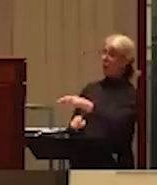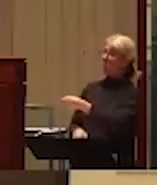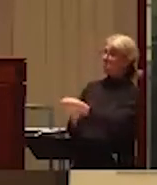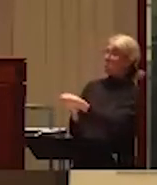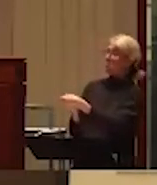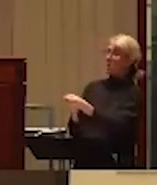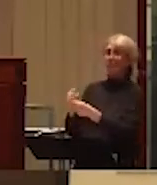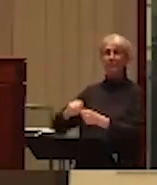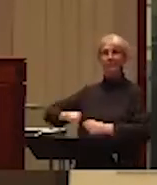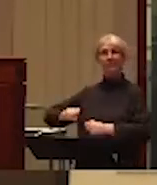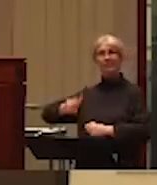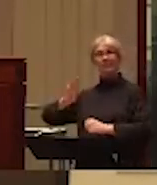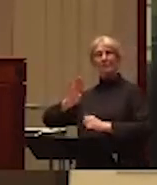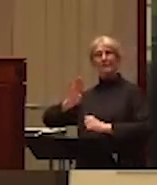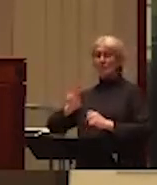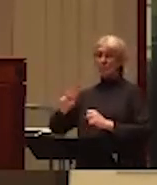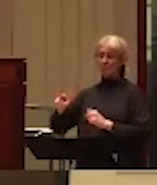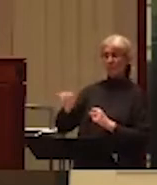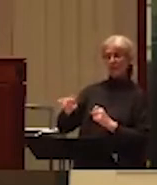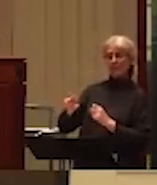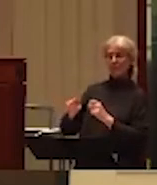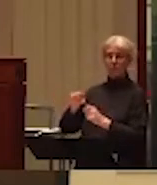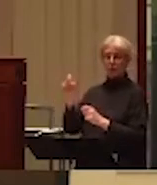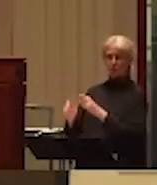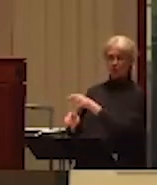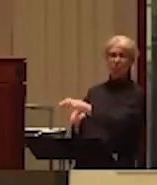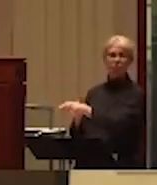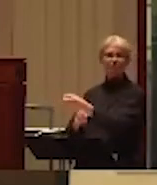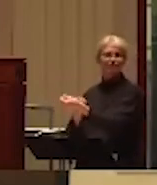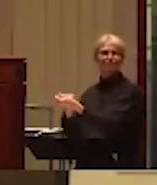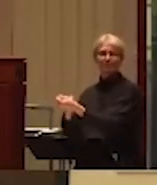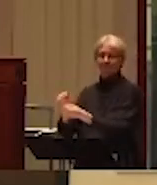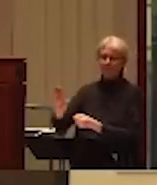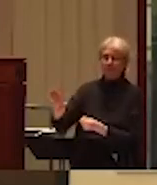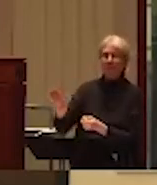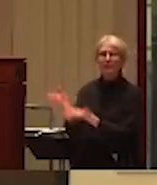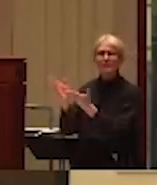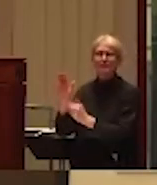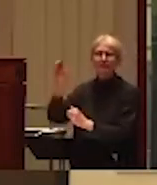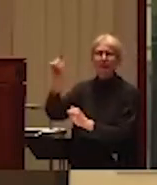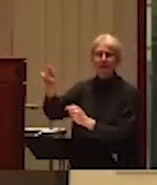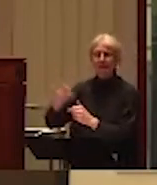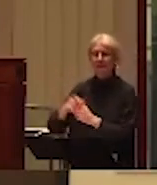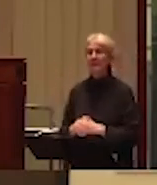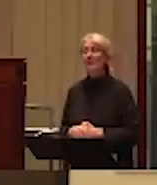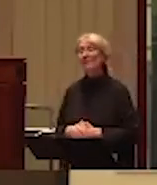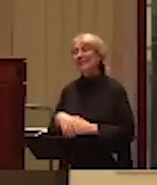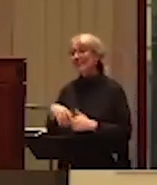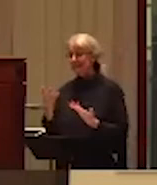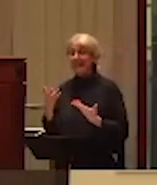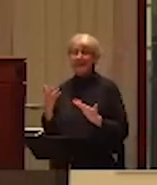hand up against a question that you'd like to see asked. We're going to do our best to